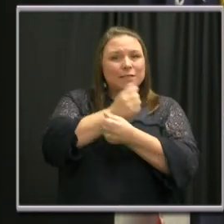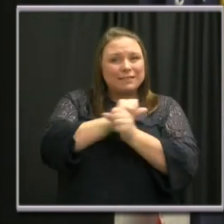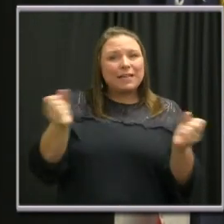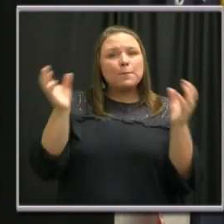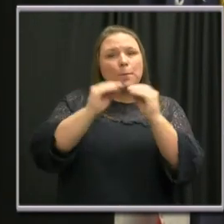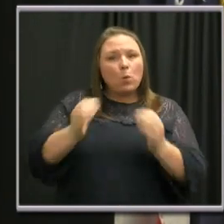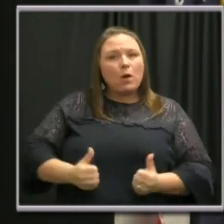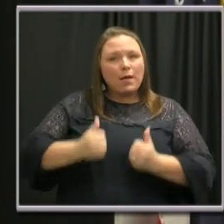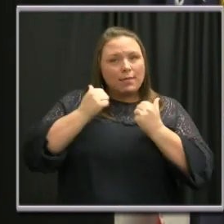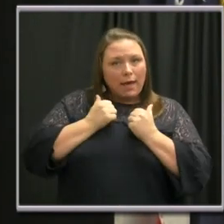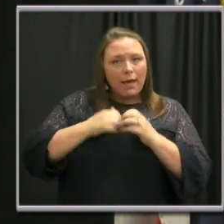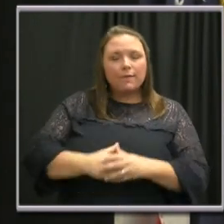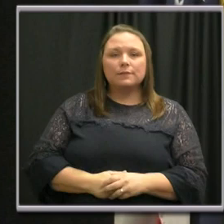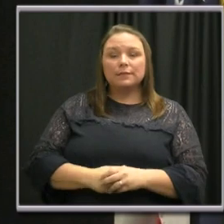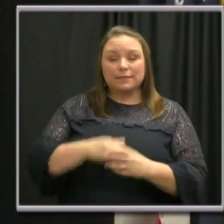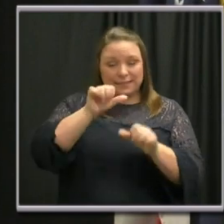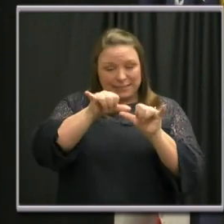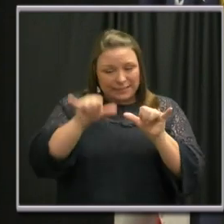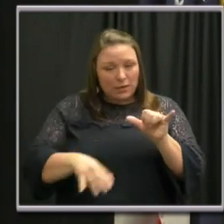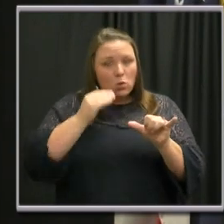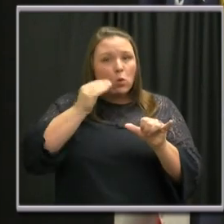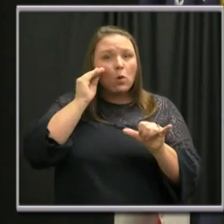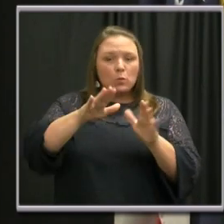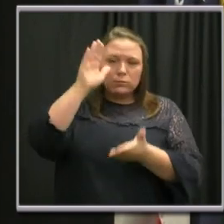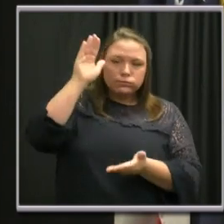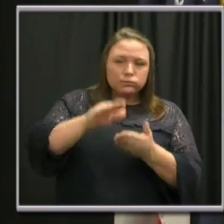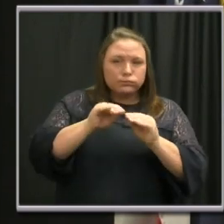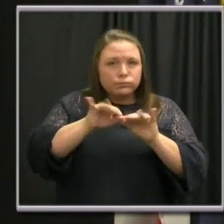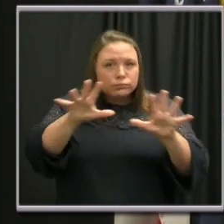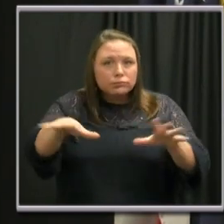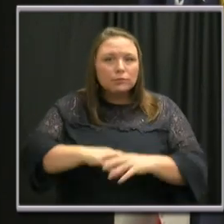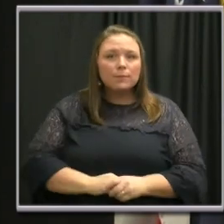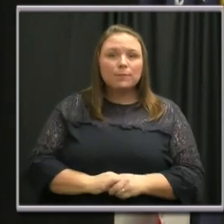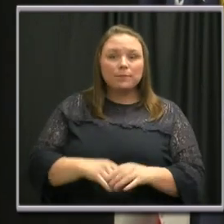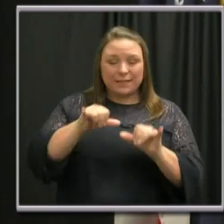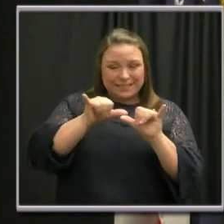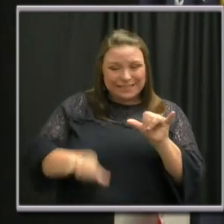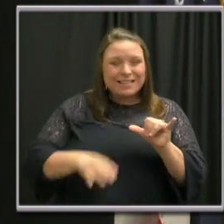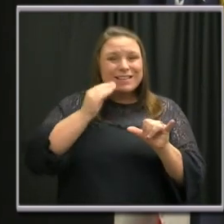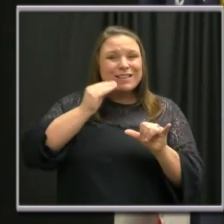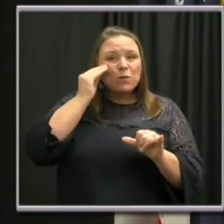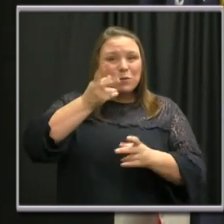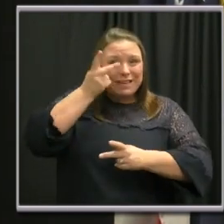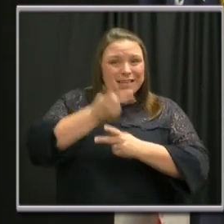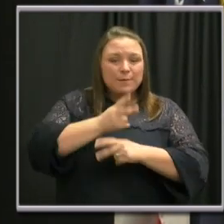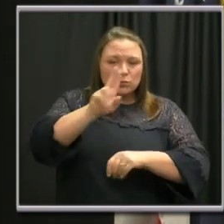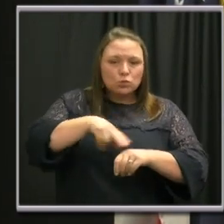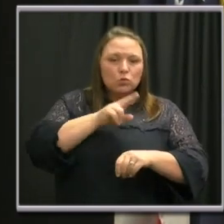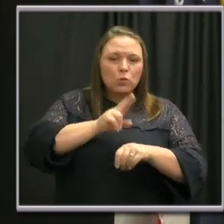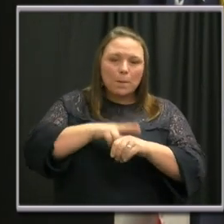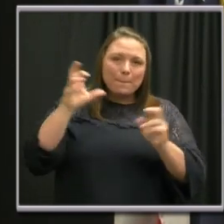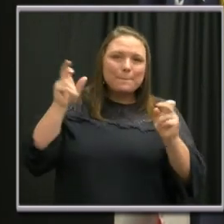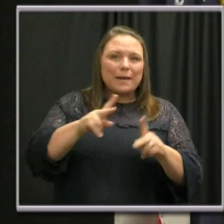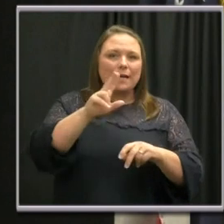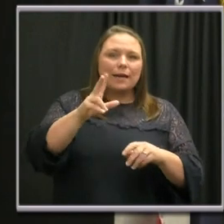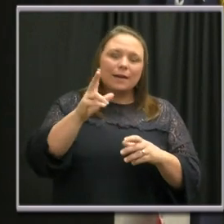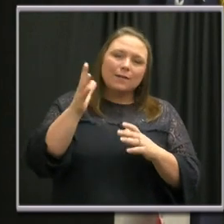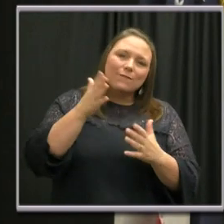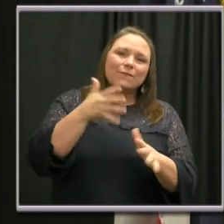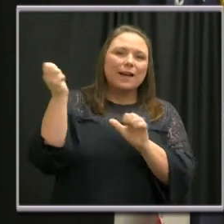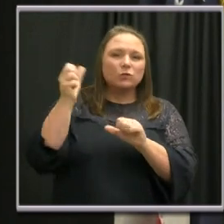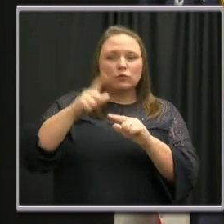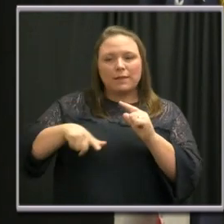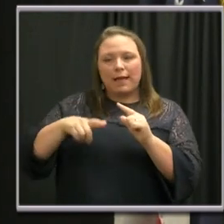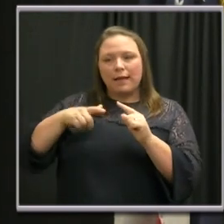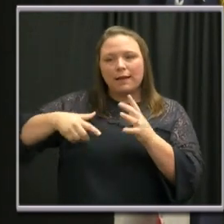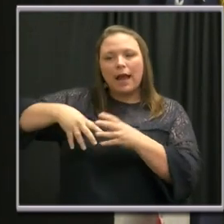staying home will flatten the curve, and staying home will get us back to a new normal much faster than if we don't stay home